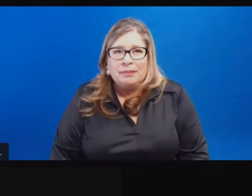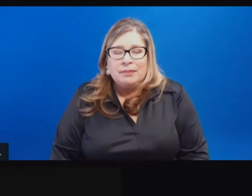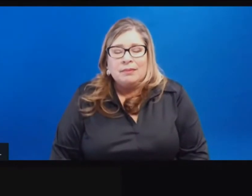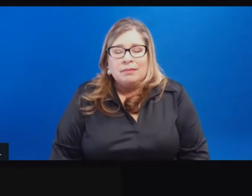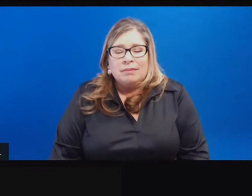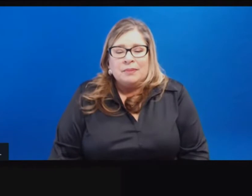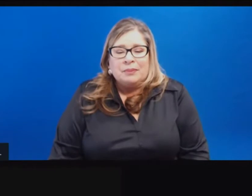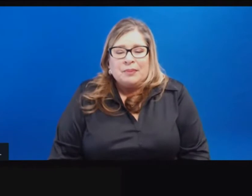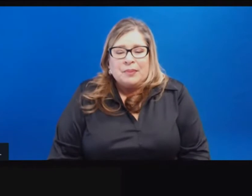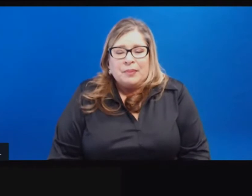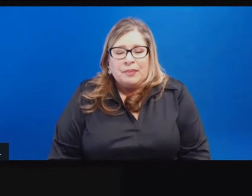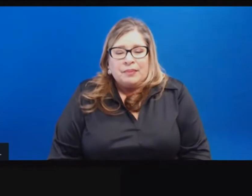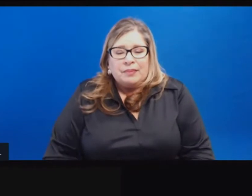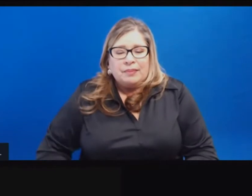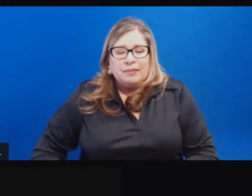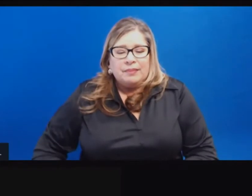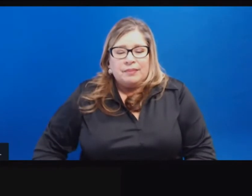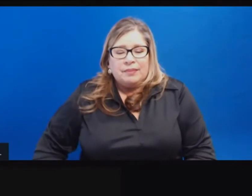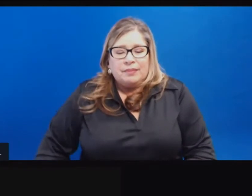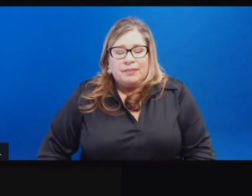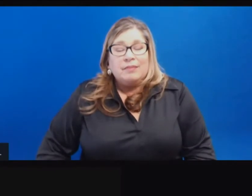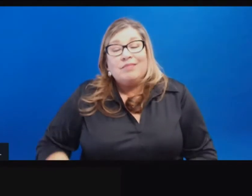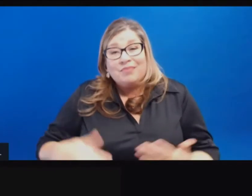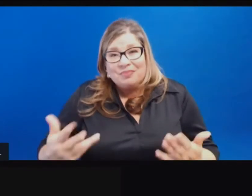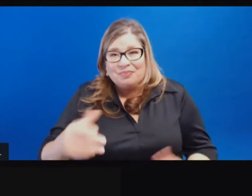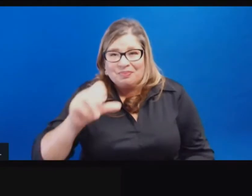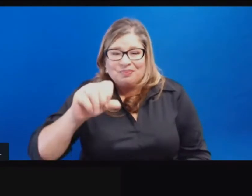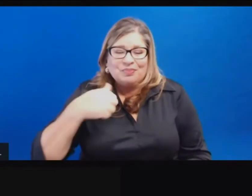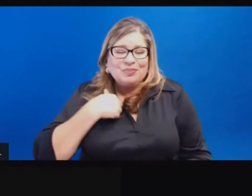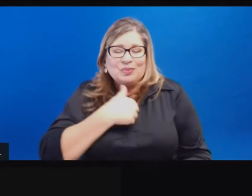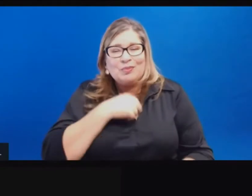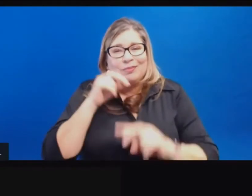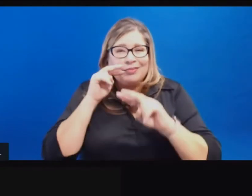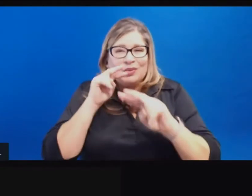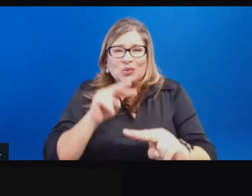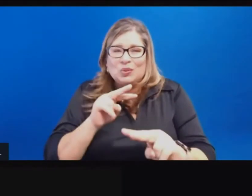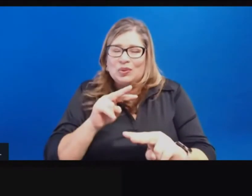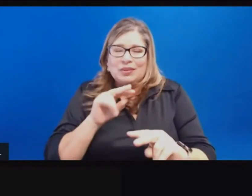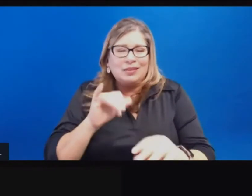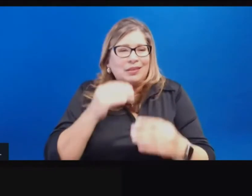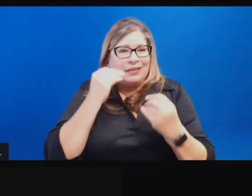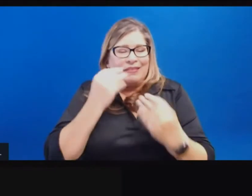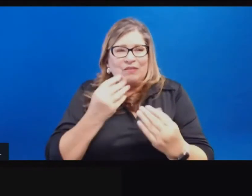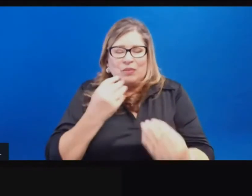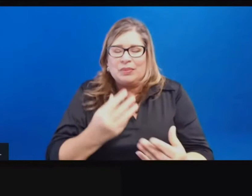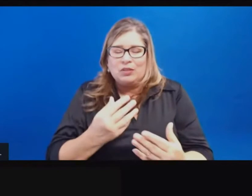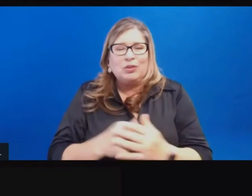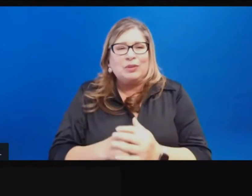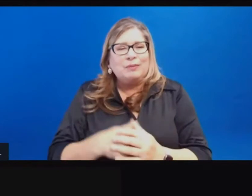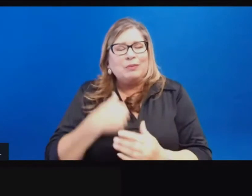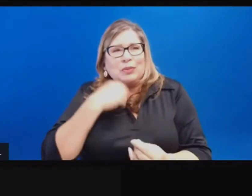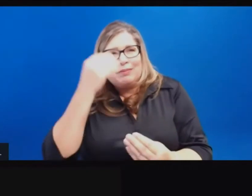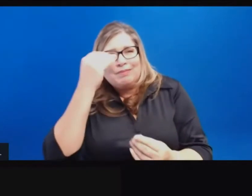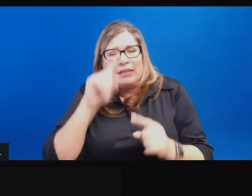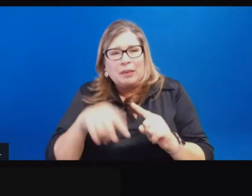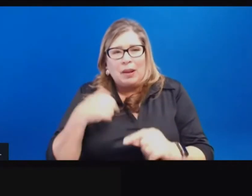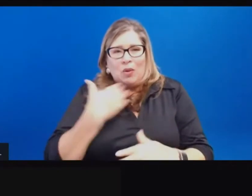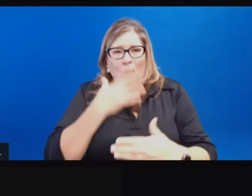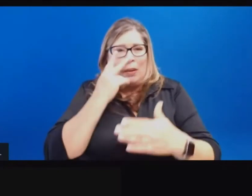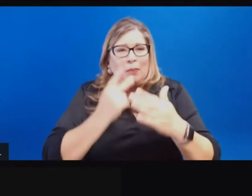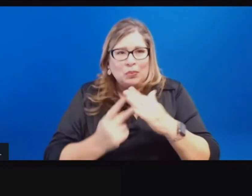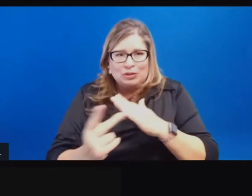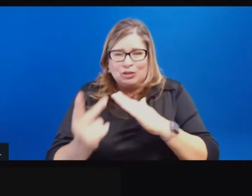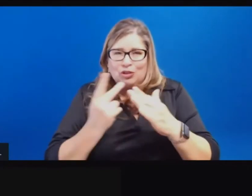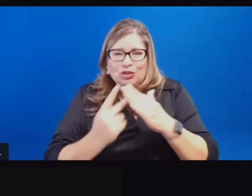You know, certainly we've been looking at the data as I explained to you and thinking about the projections laid out to you